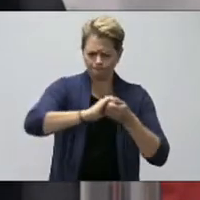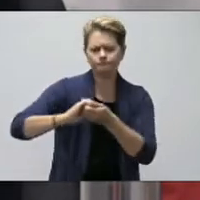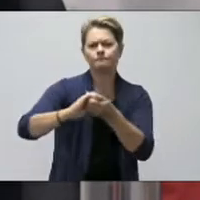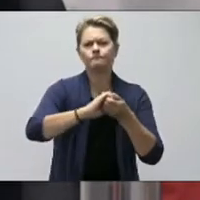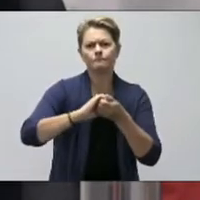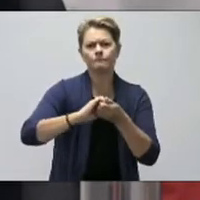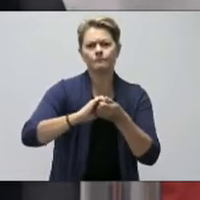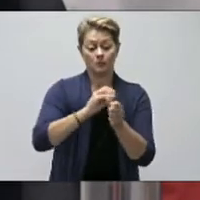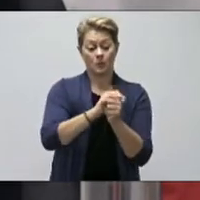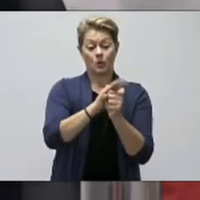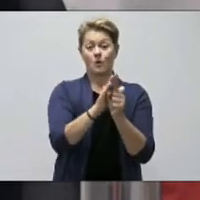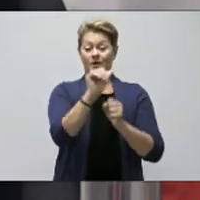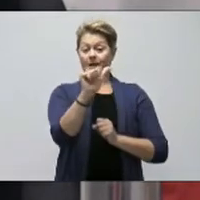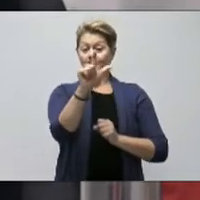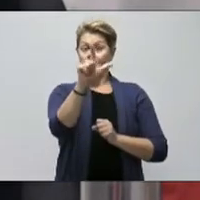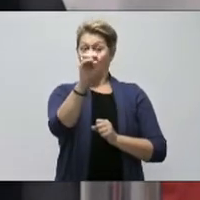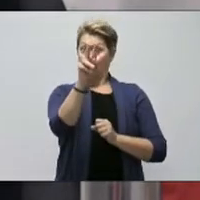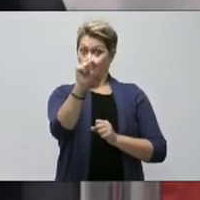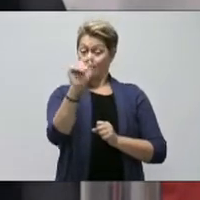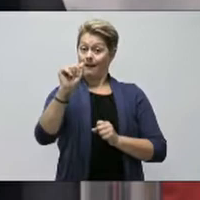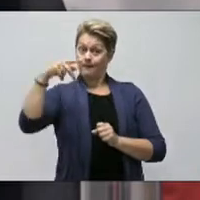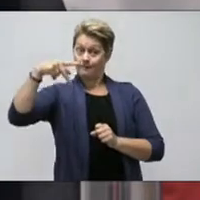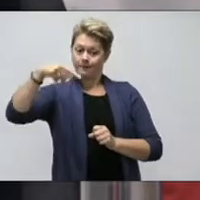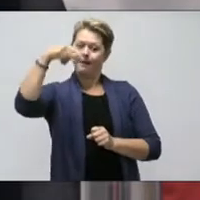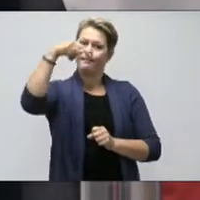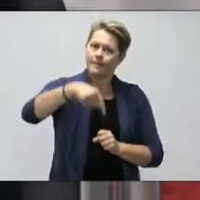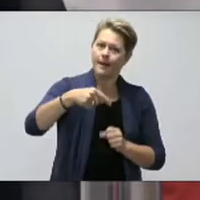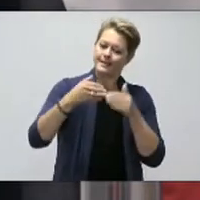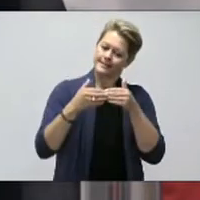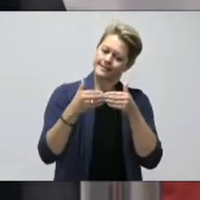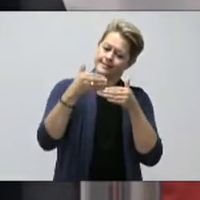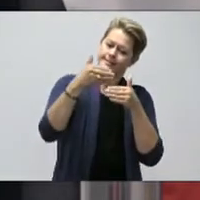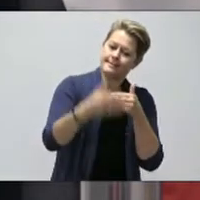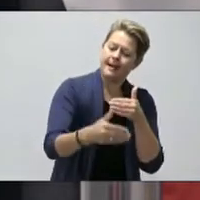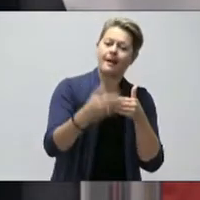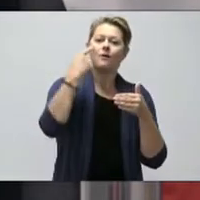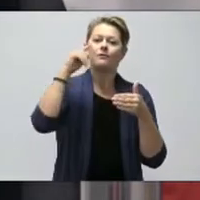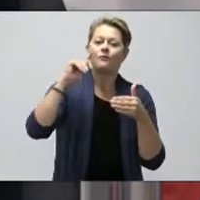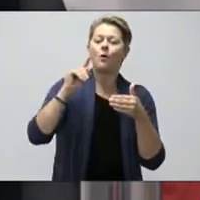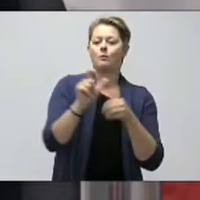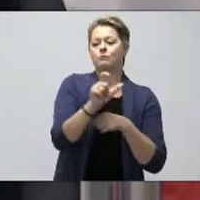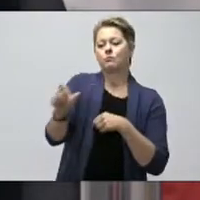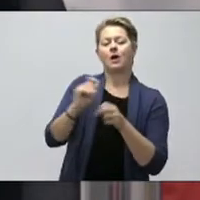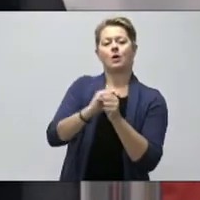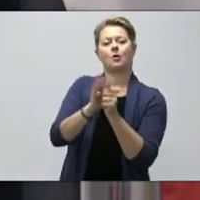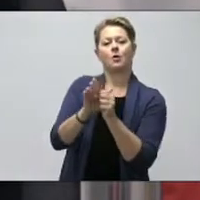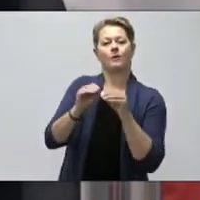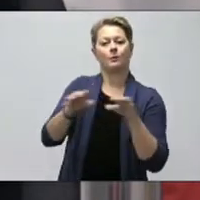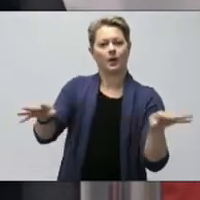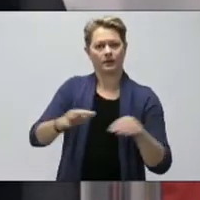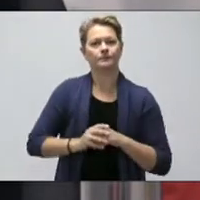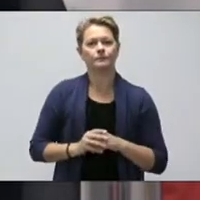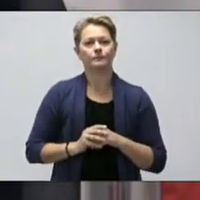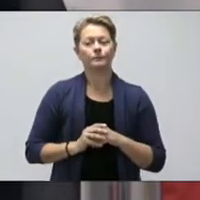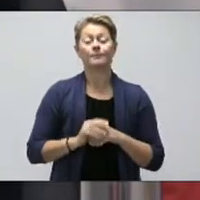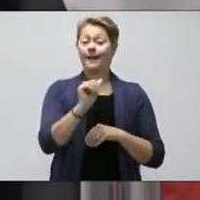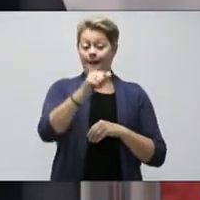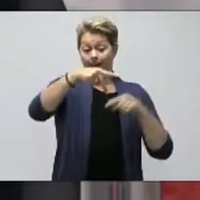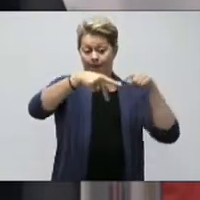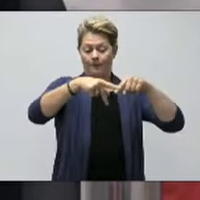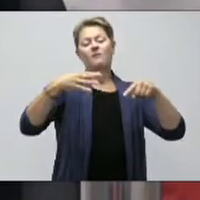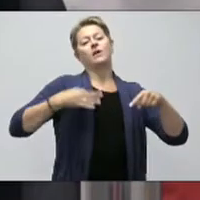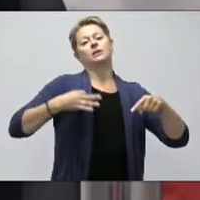Alert app is the next step in our digital government response to the public health emergency. The app, which is completely voluntary,